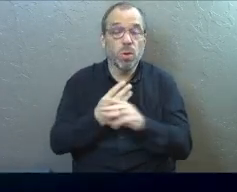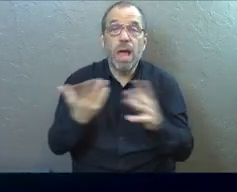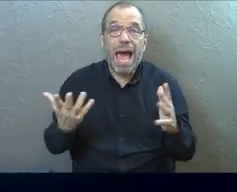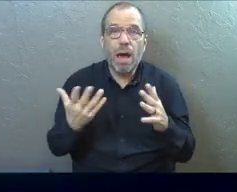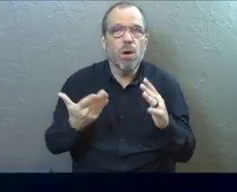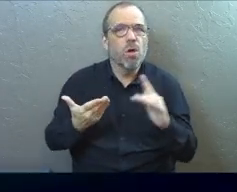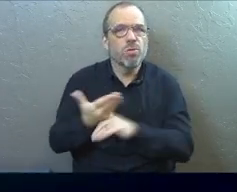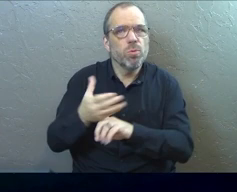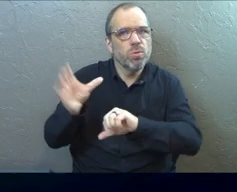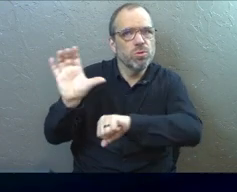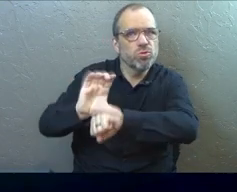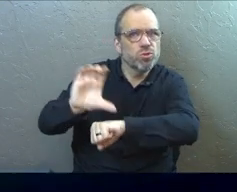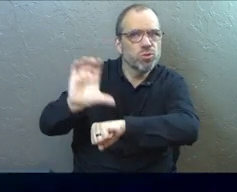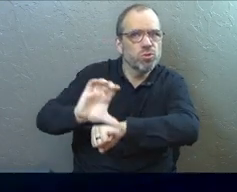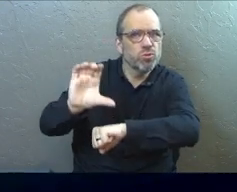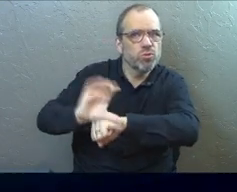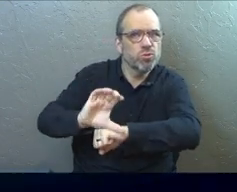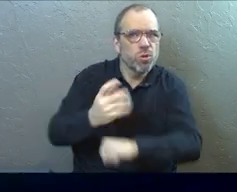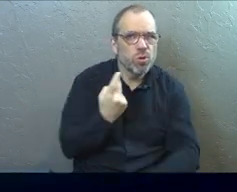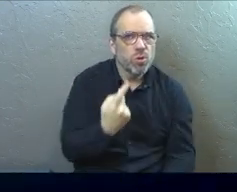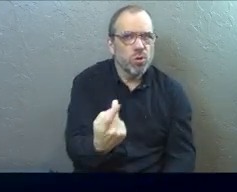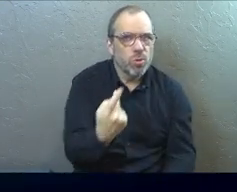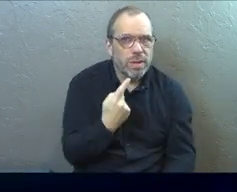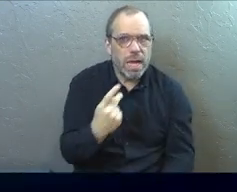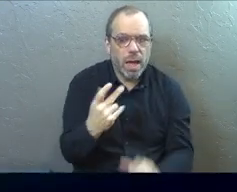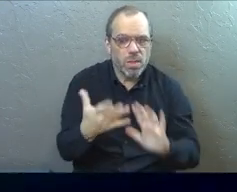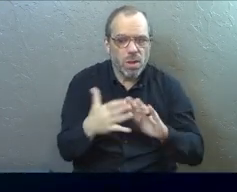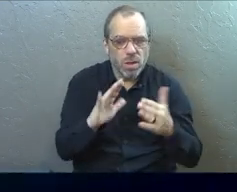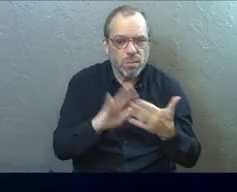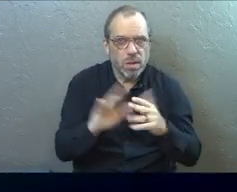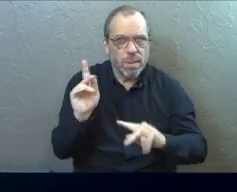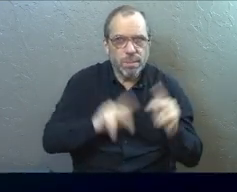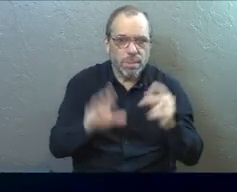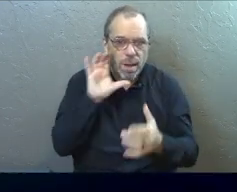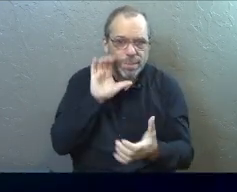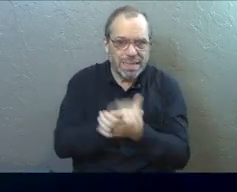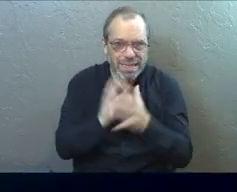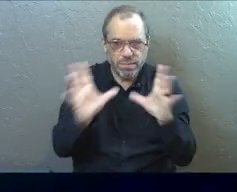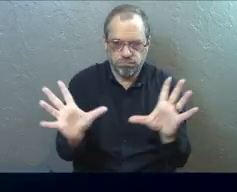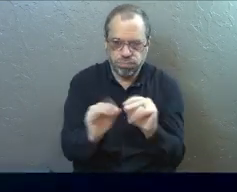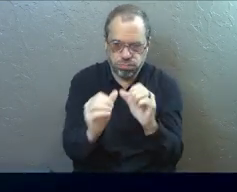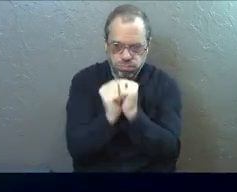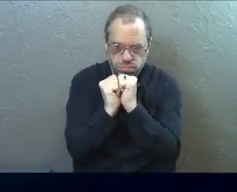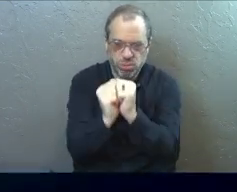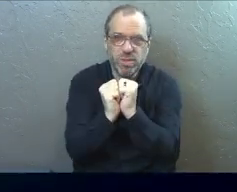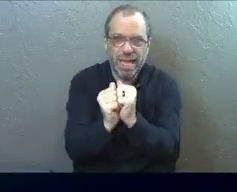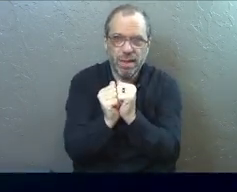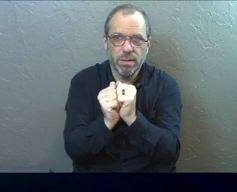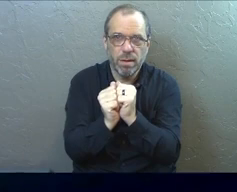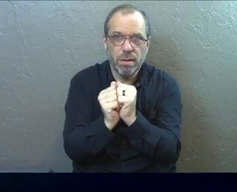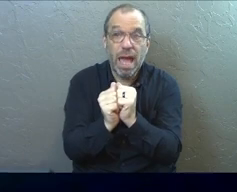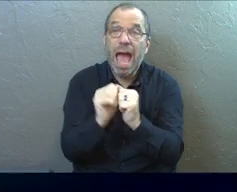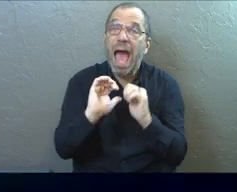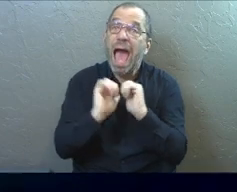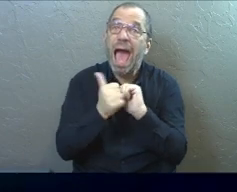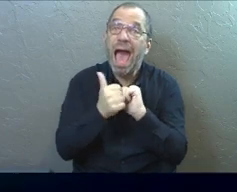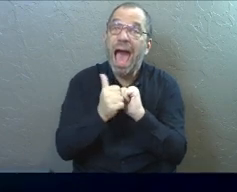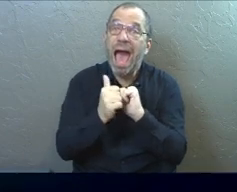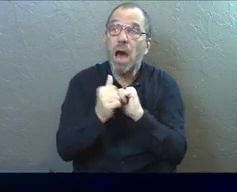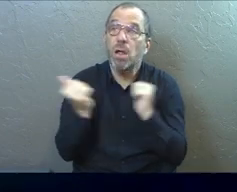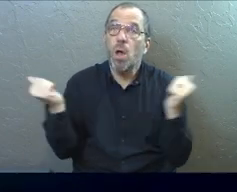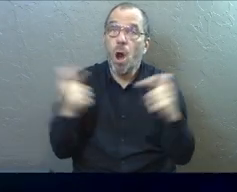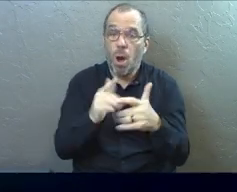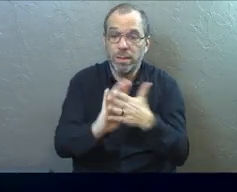That's how he wants to do it, is us. The community of people, of believers gathered together. He's saying the way you're going to do that is